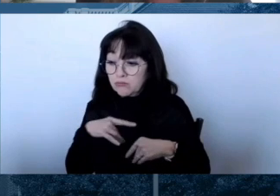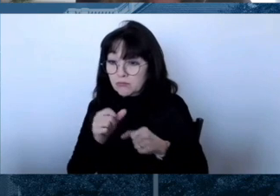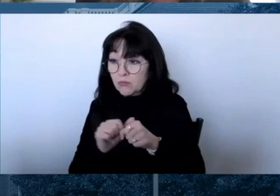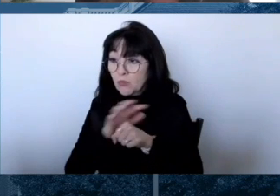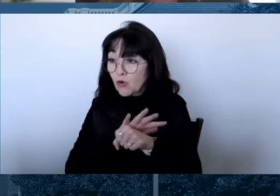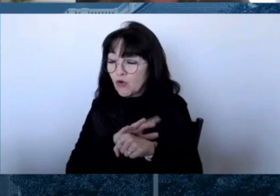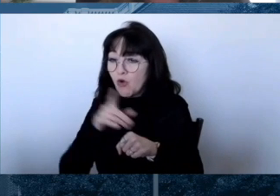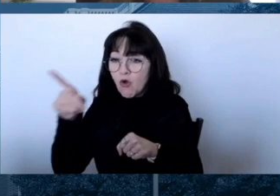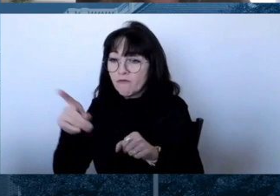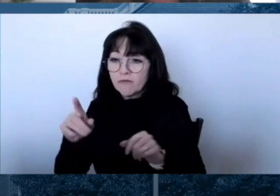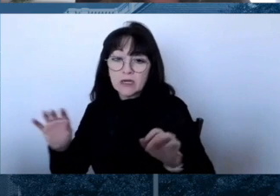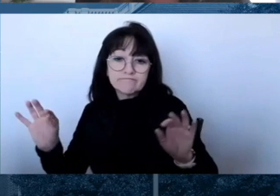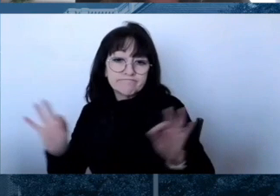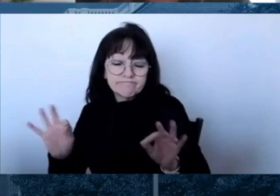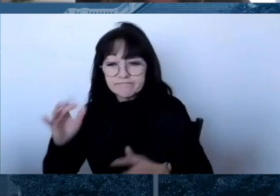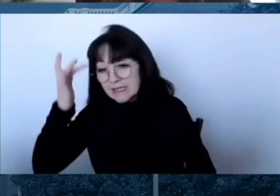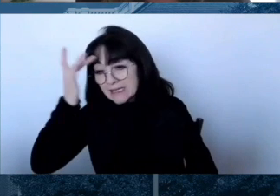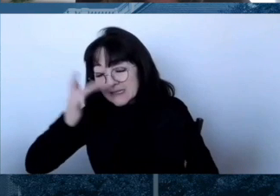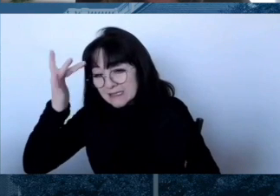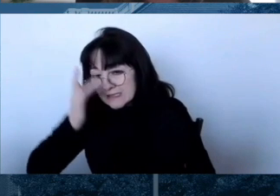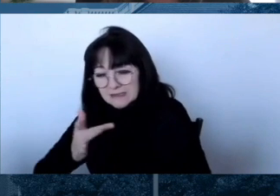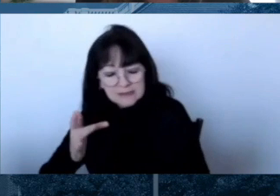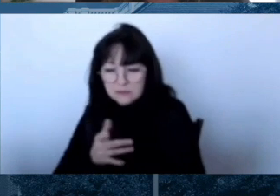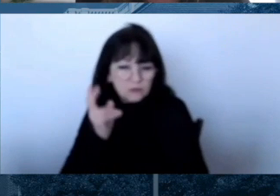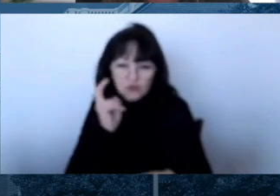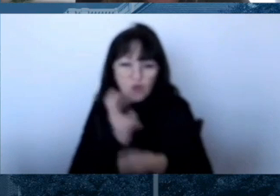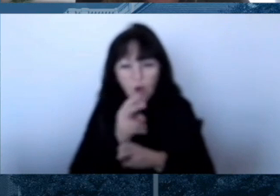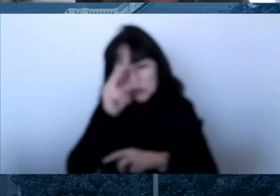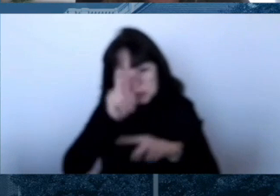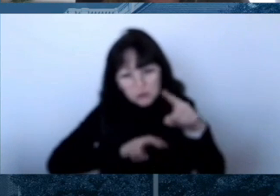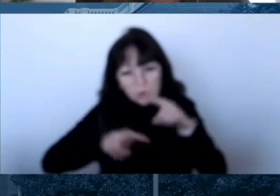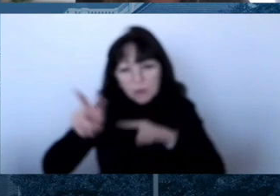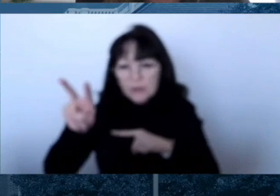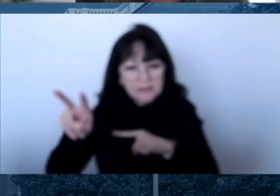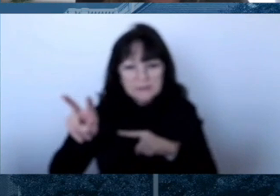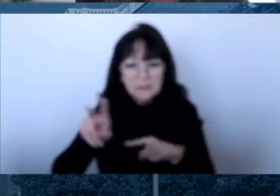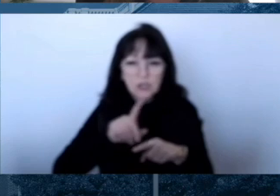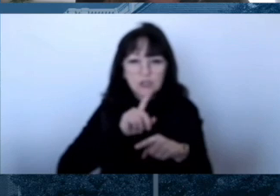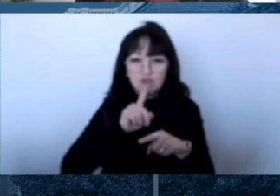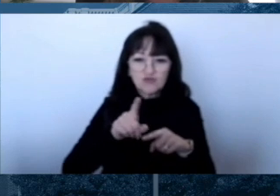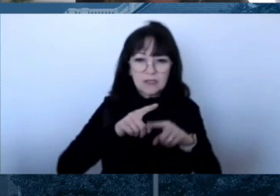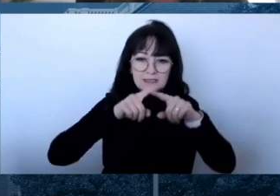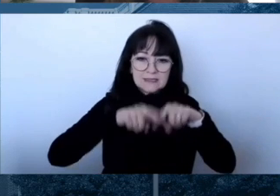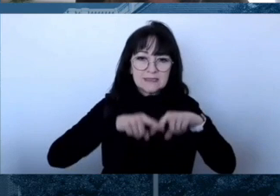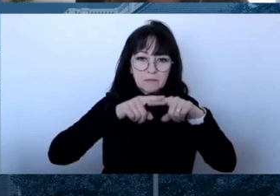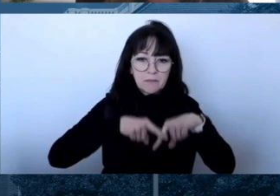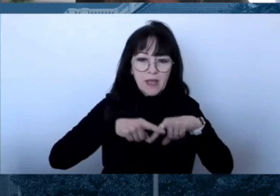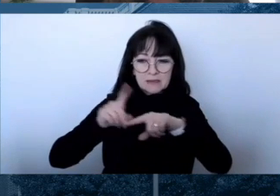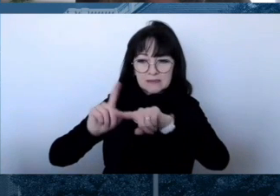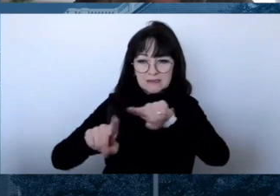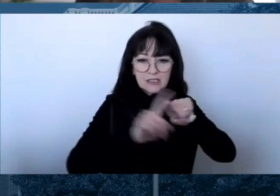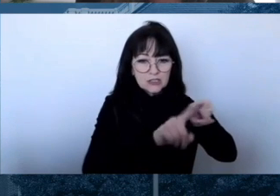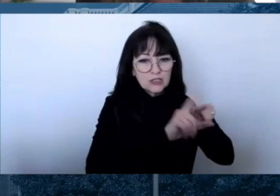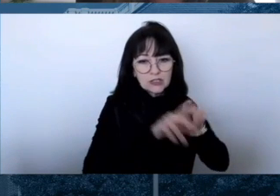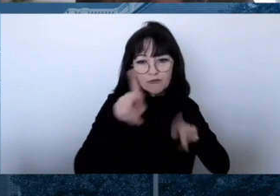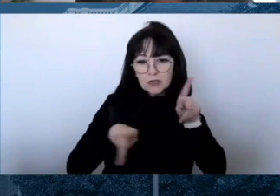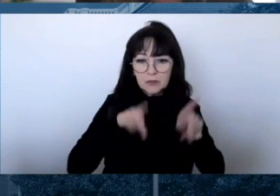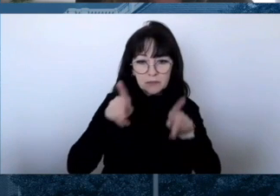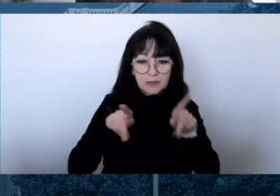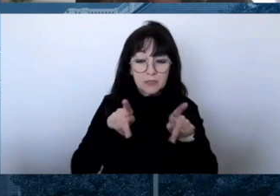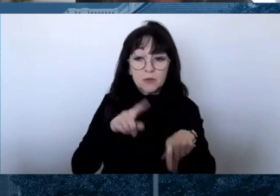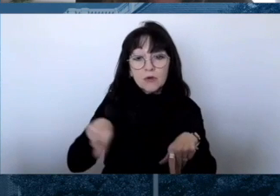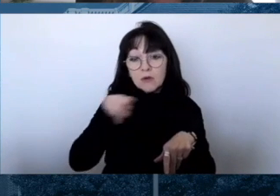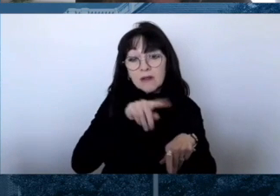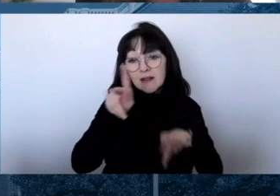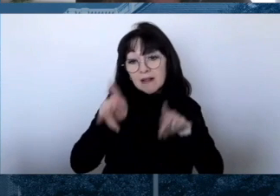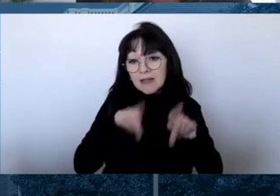So lastly, one study that I want to point out showed that for people who already had COVID-19, those who did not